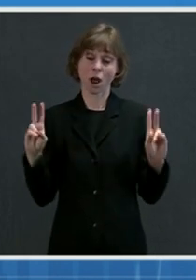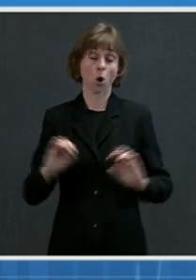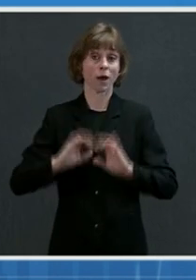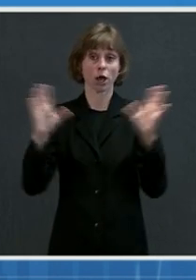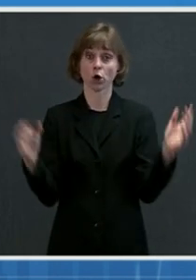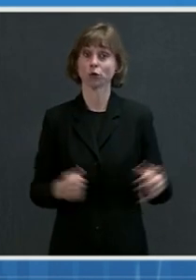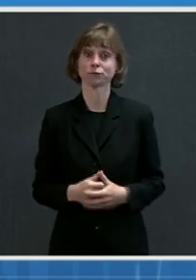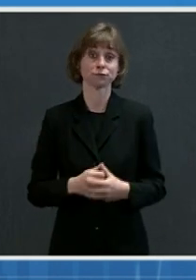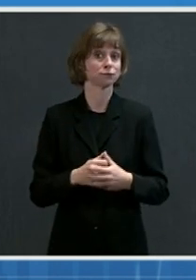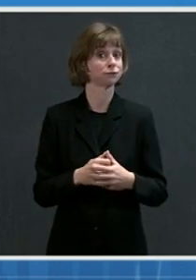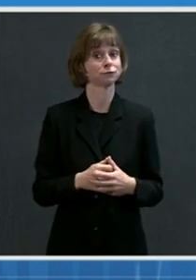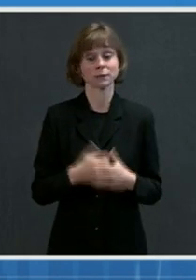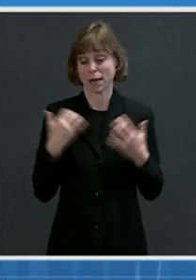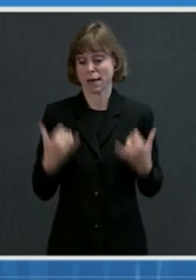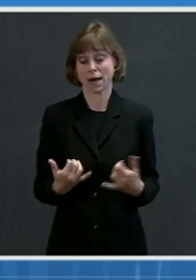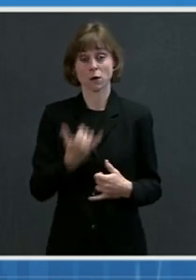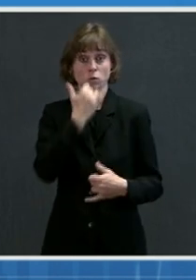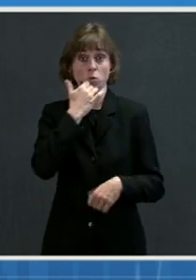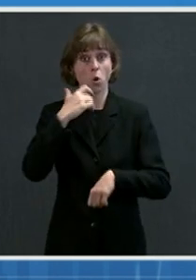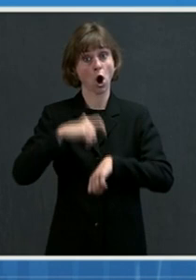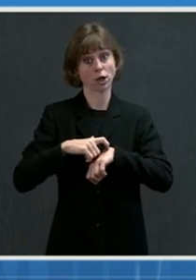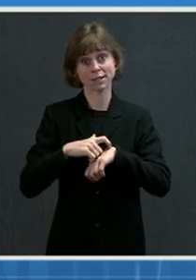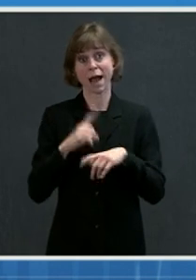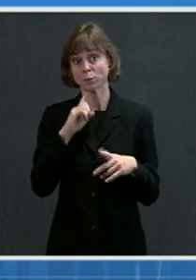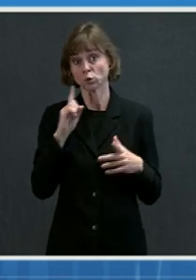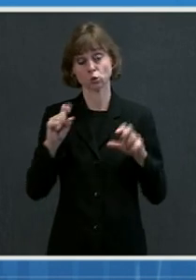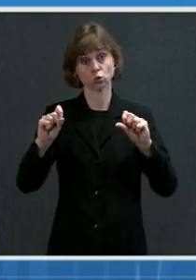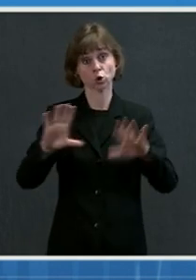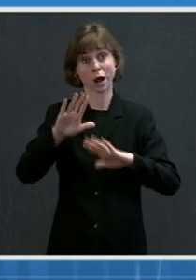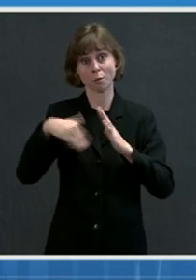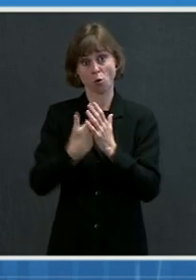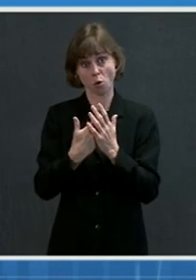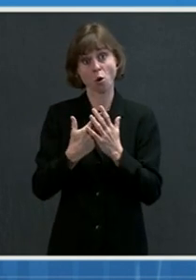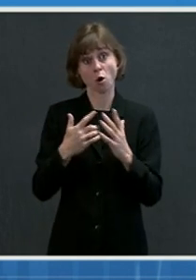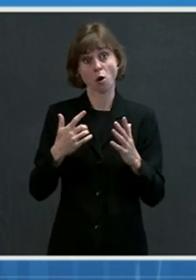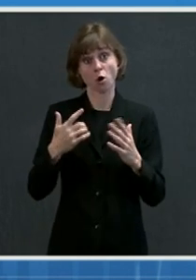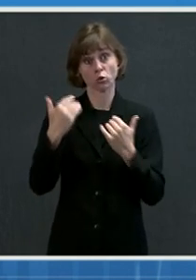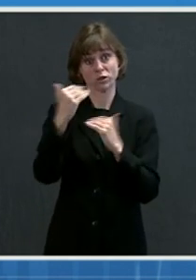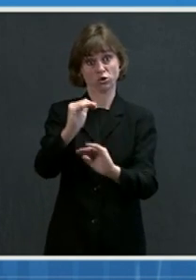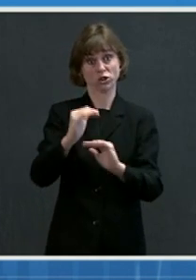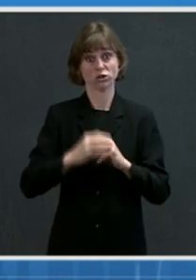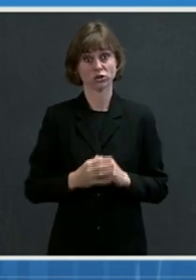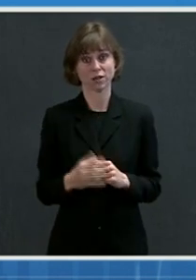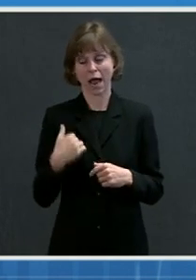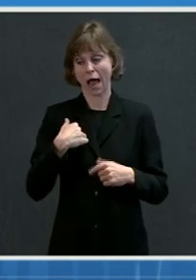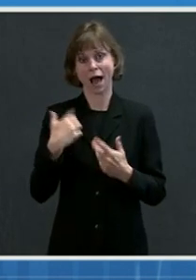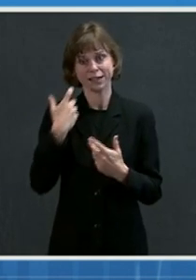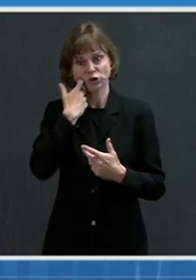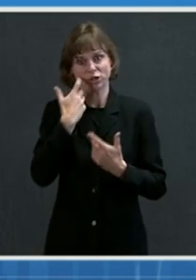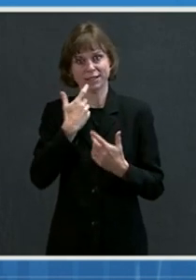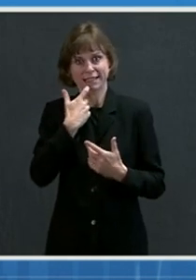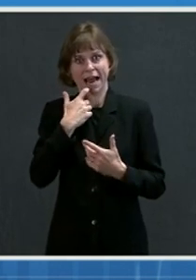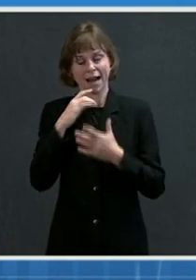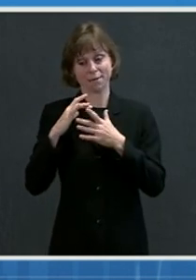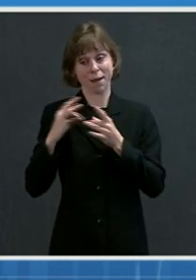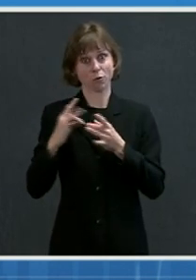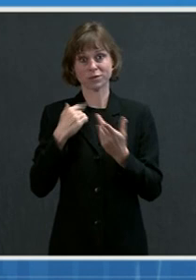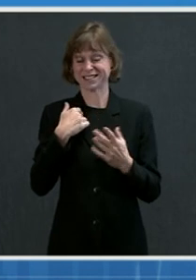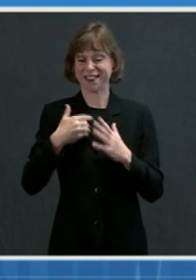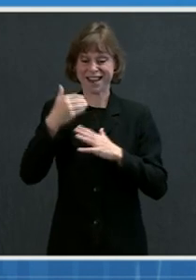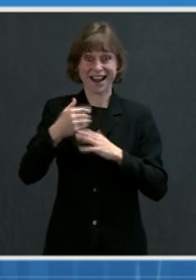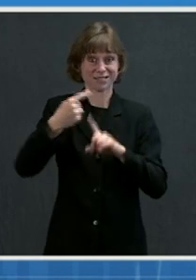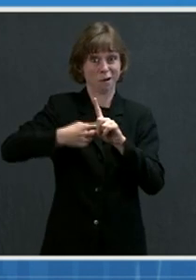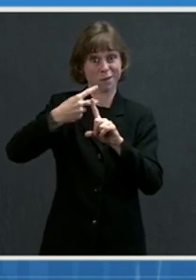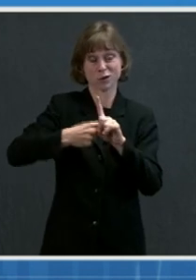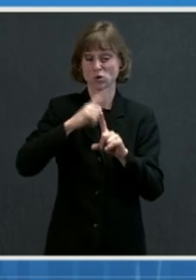not the time to release all restrictions. I do think that, as I said in my remarks, the next month or two is really pivotal in